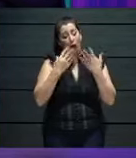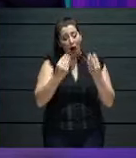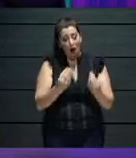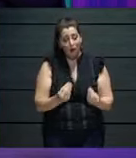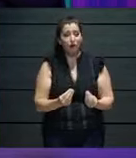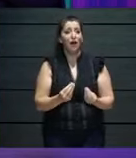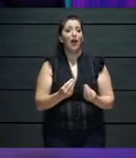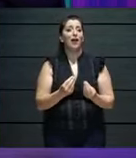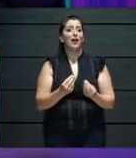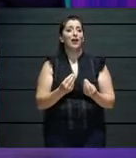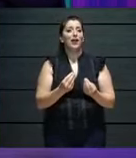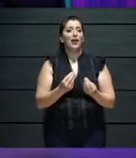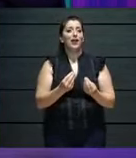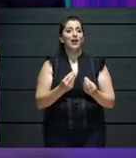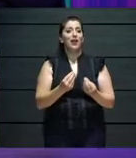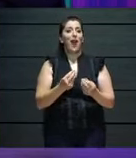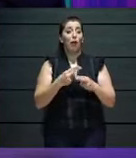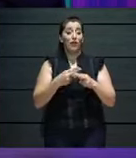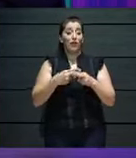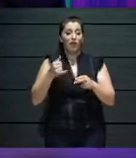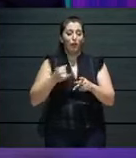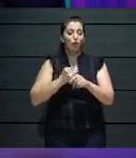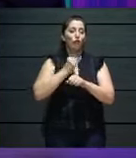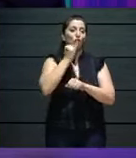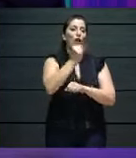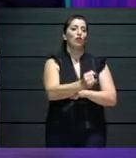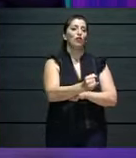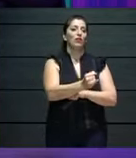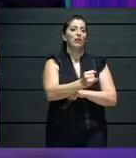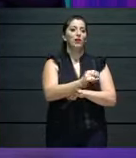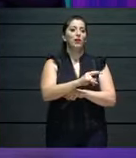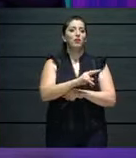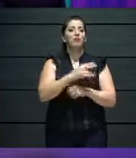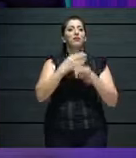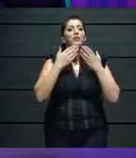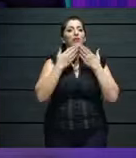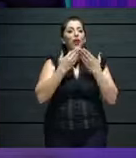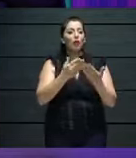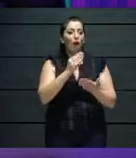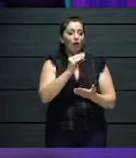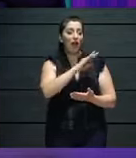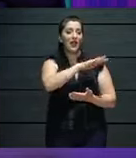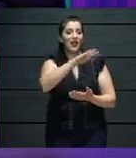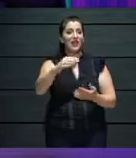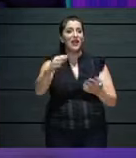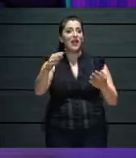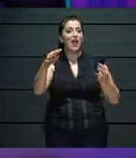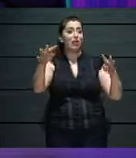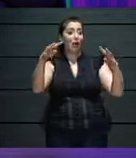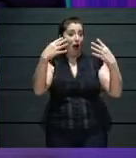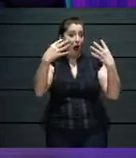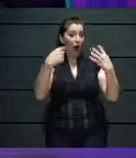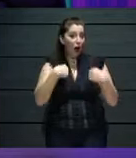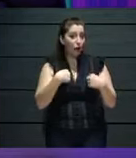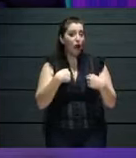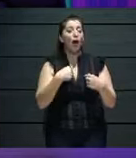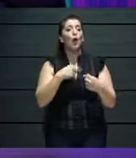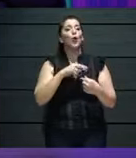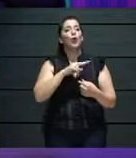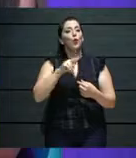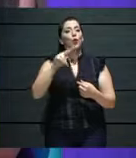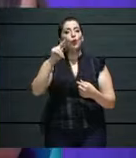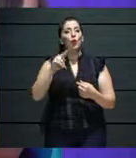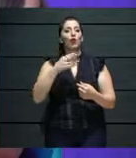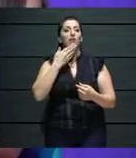invisible audience. And hopefully you are new audiences to us without us knowing. Thanks,